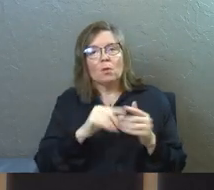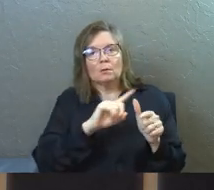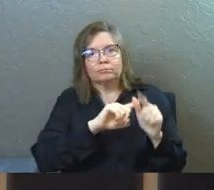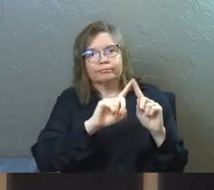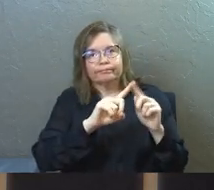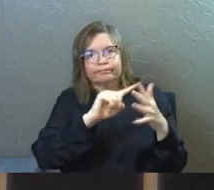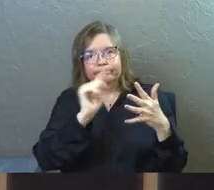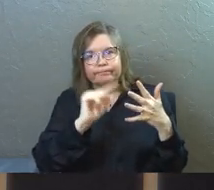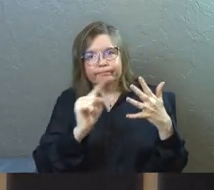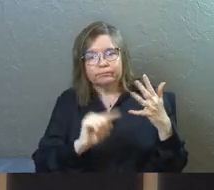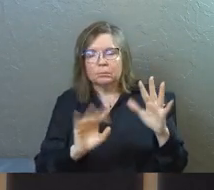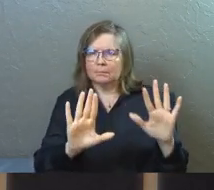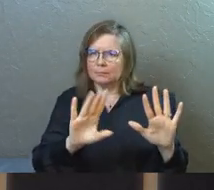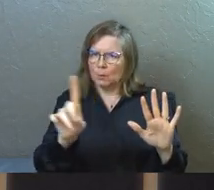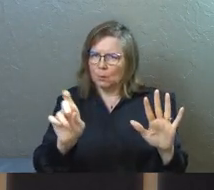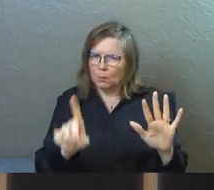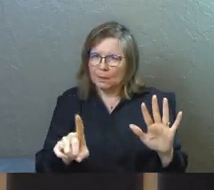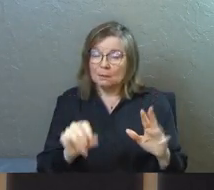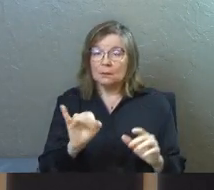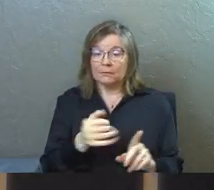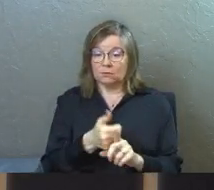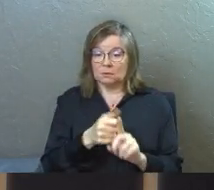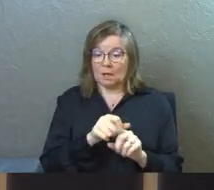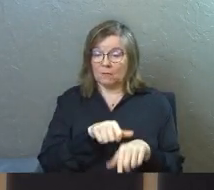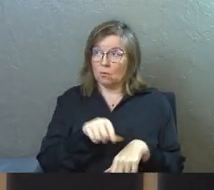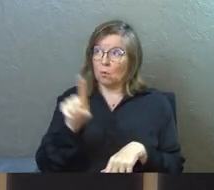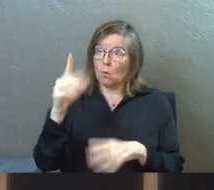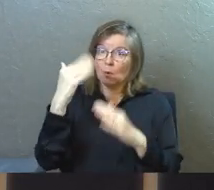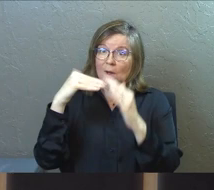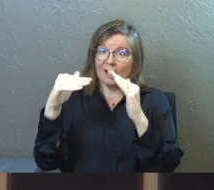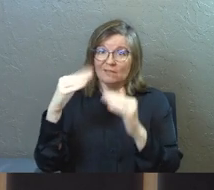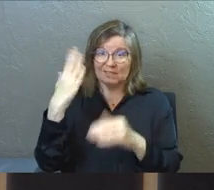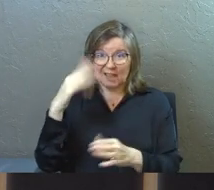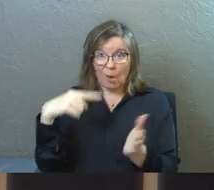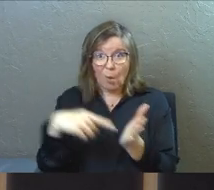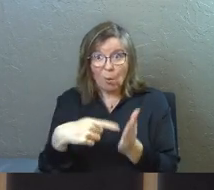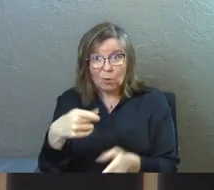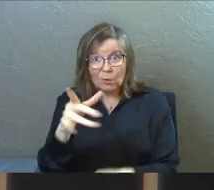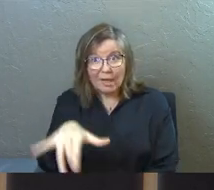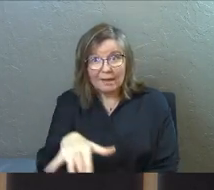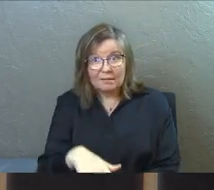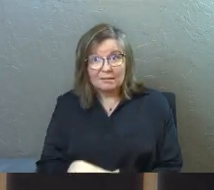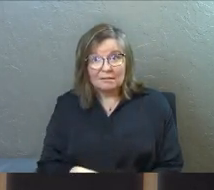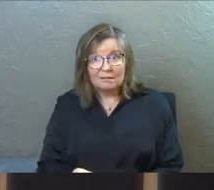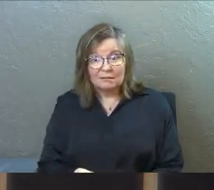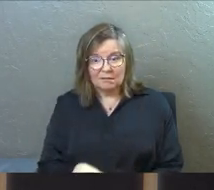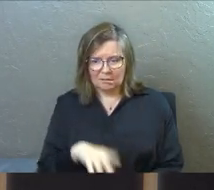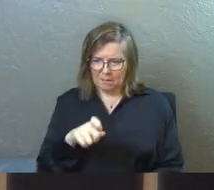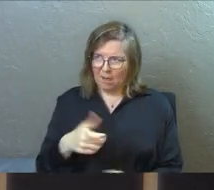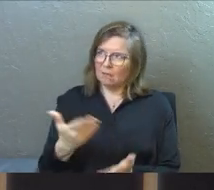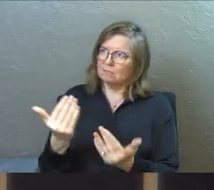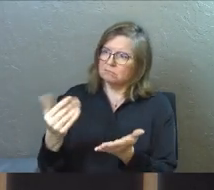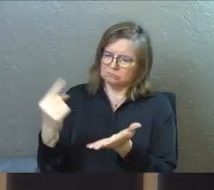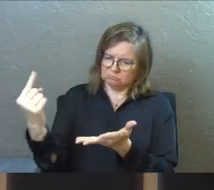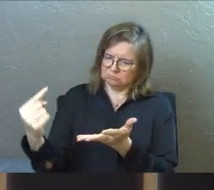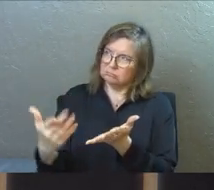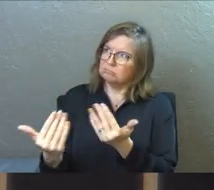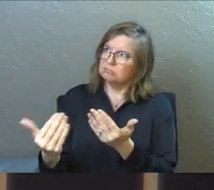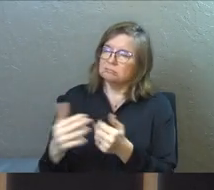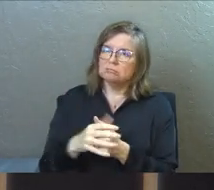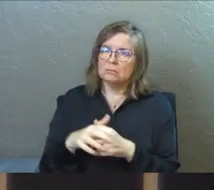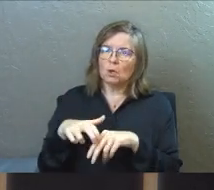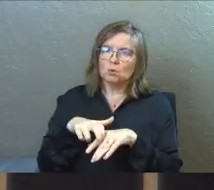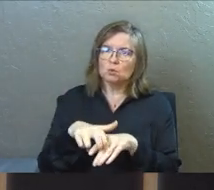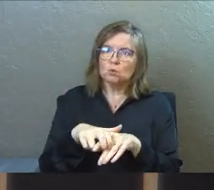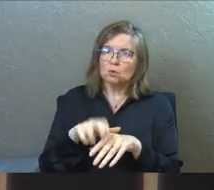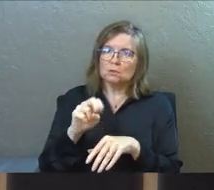those things. Here's the question. If you go to heaven someday, does God owe you that? Does God owe you a scooter and a slushie and